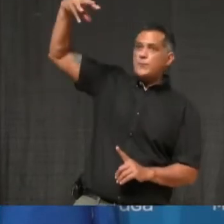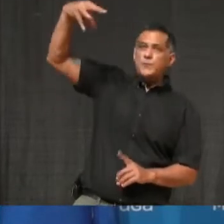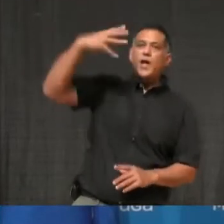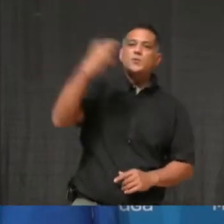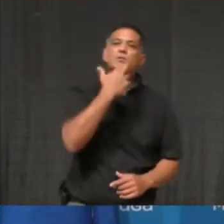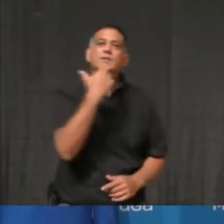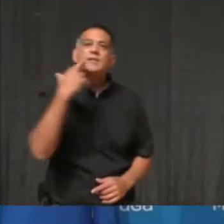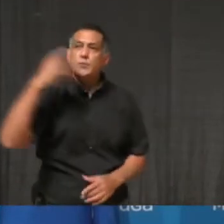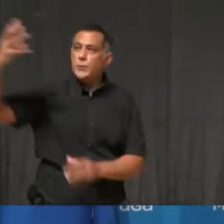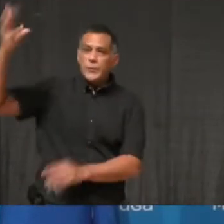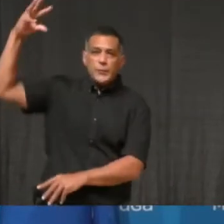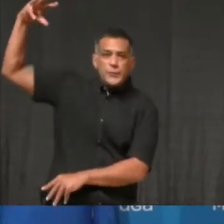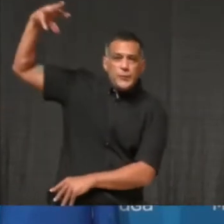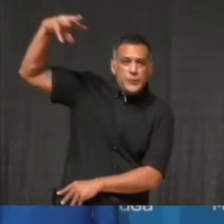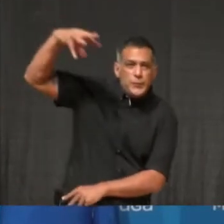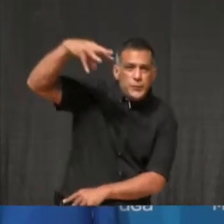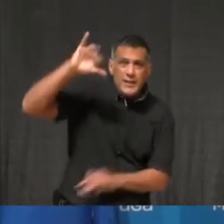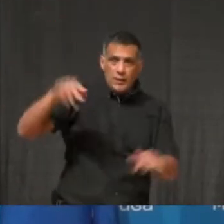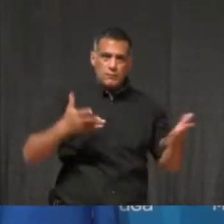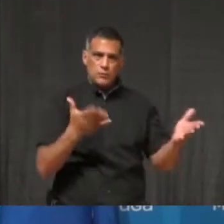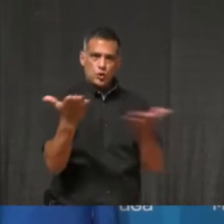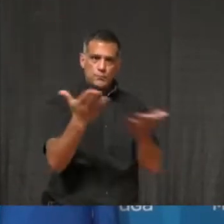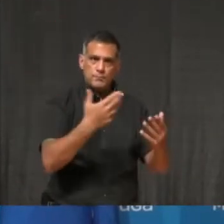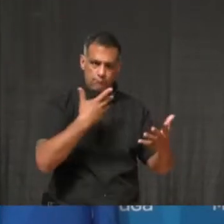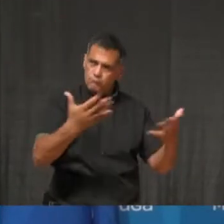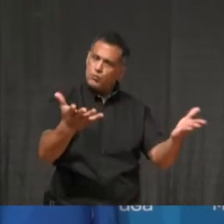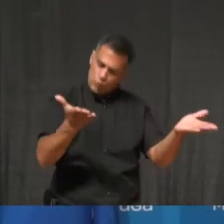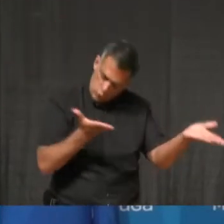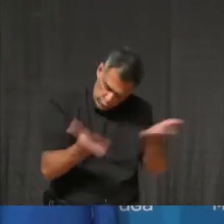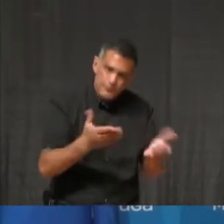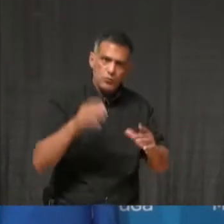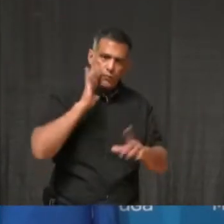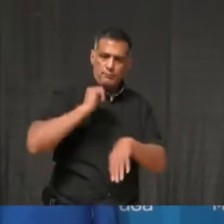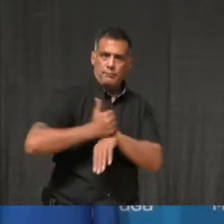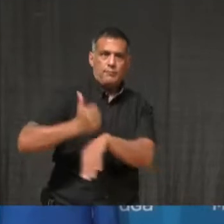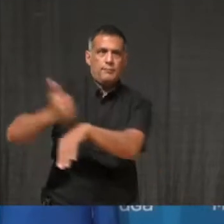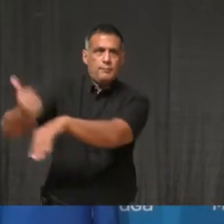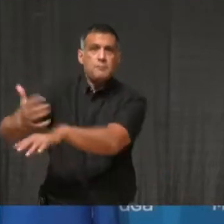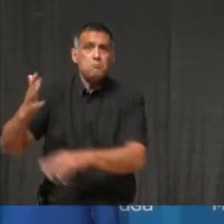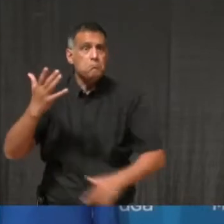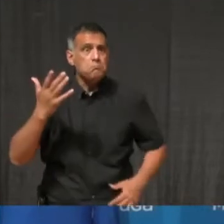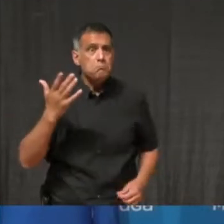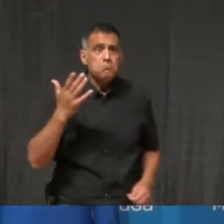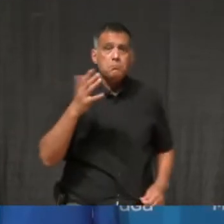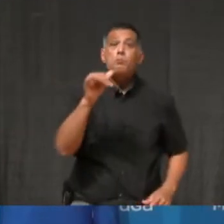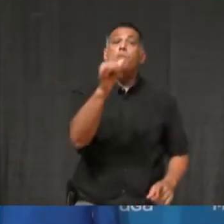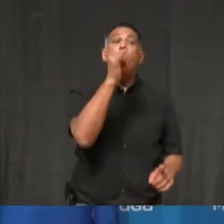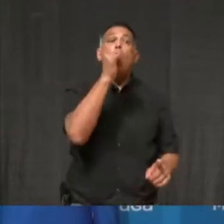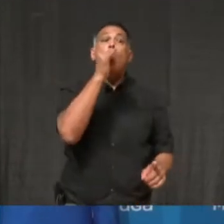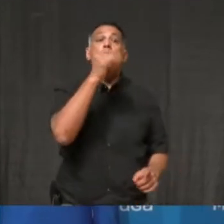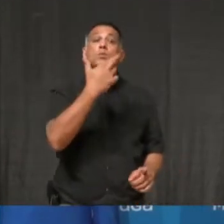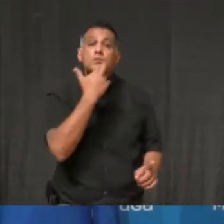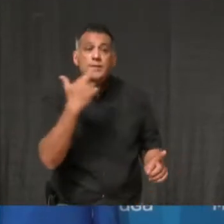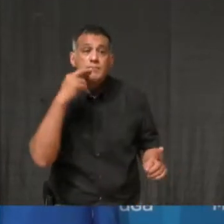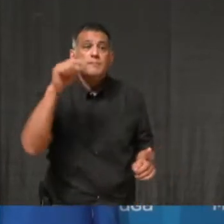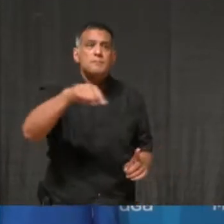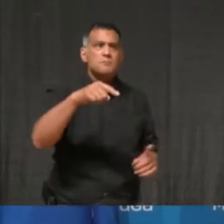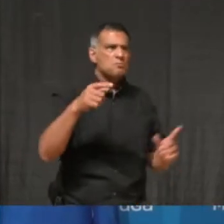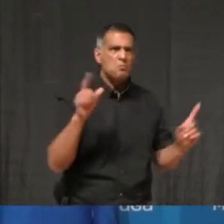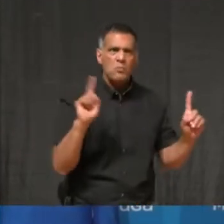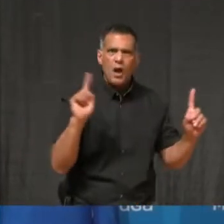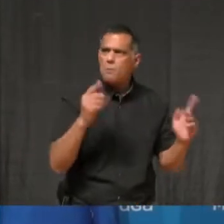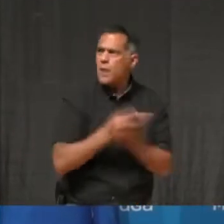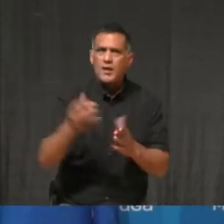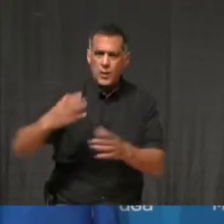restaurant and bar owners who are struggling to get their hands on this type of equipment. I have asked the province to put a cap